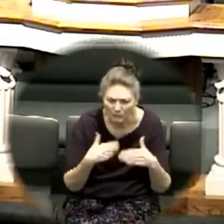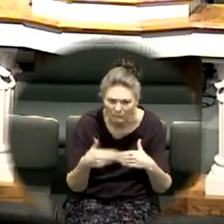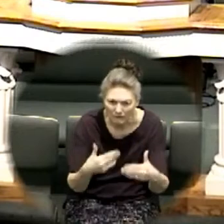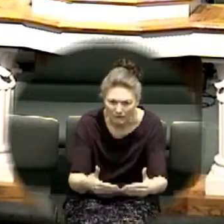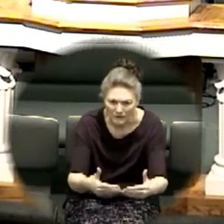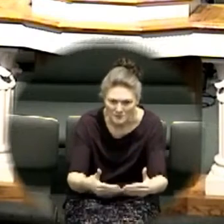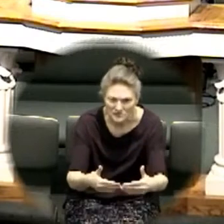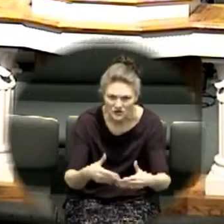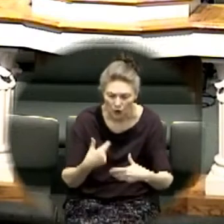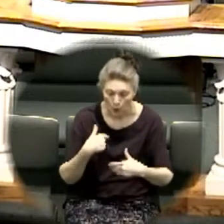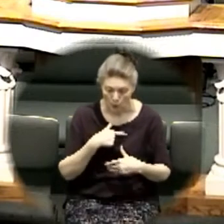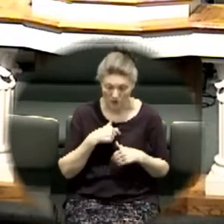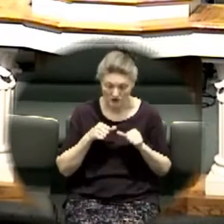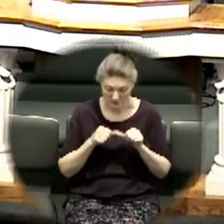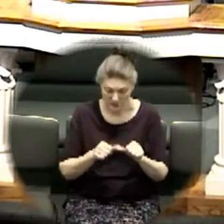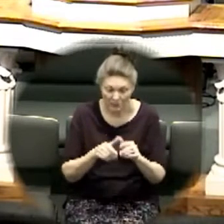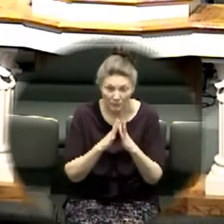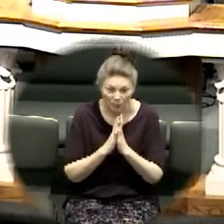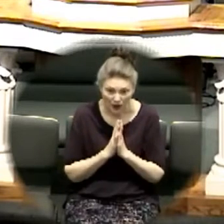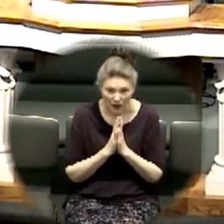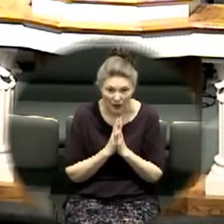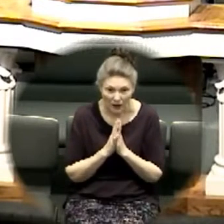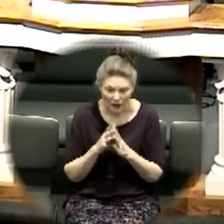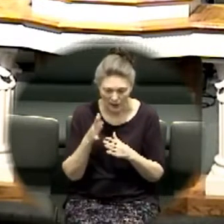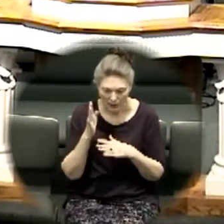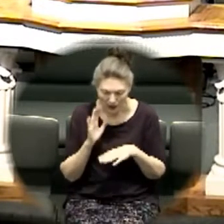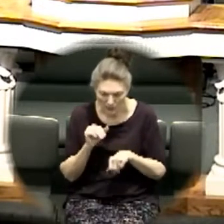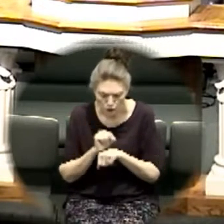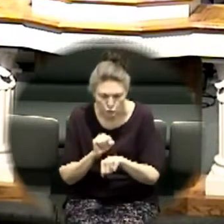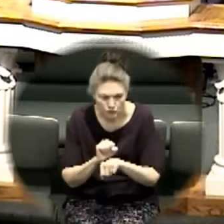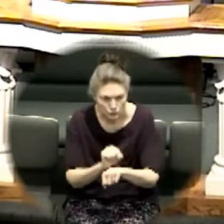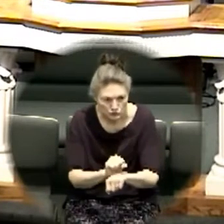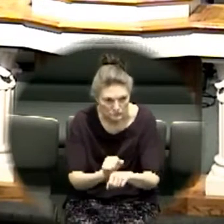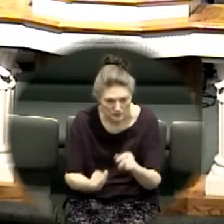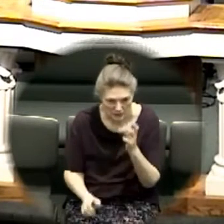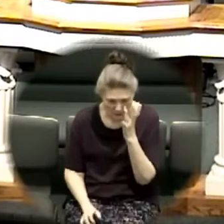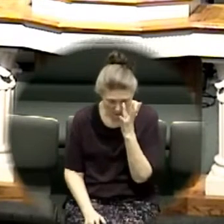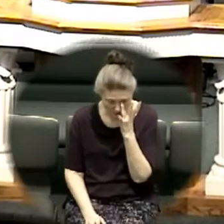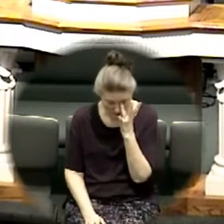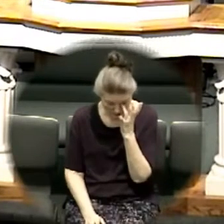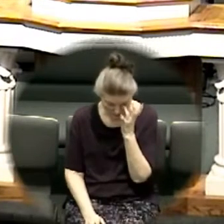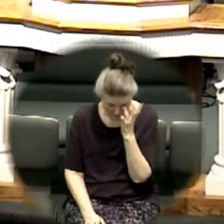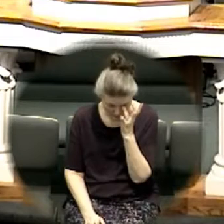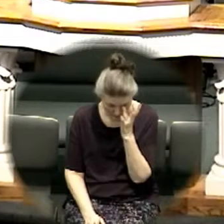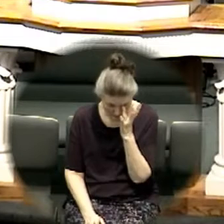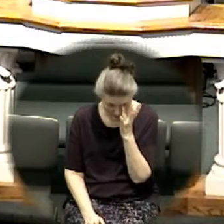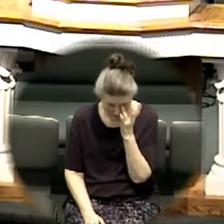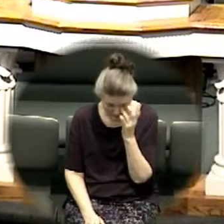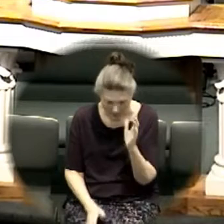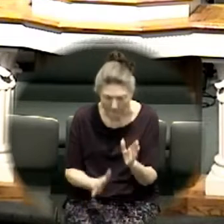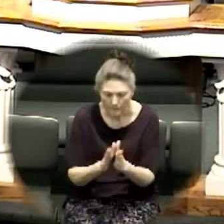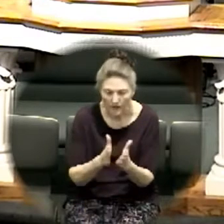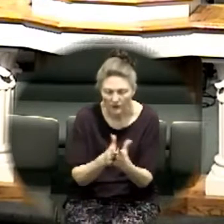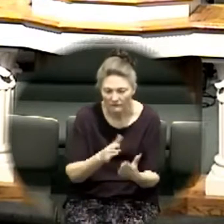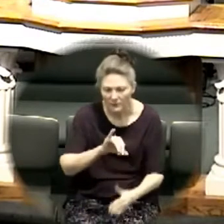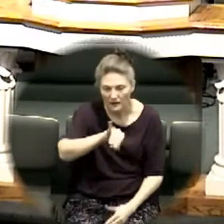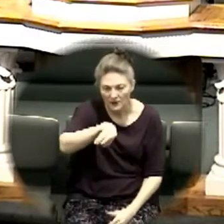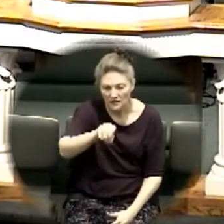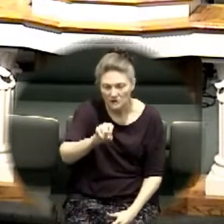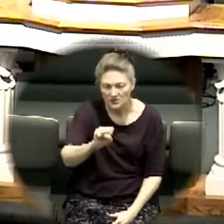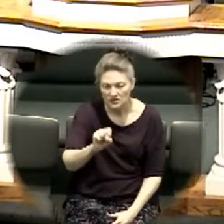and so we just keep praying and god does the work praise god joshua chapter three